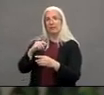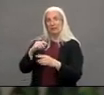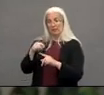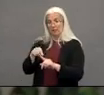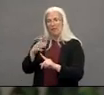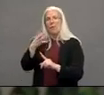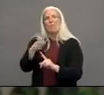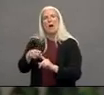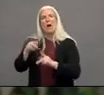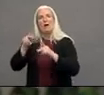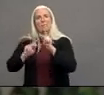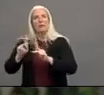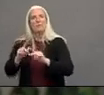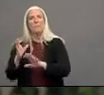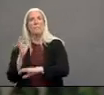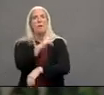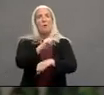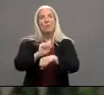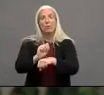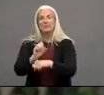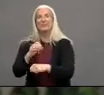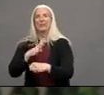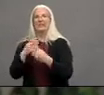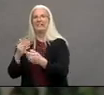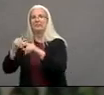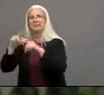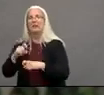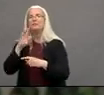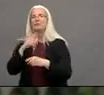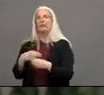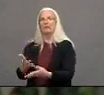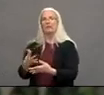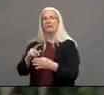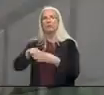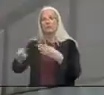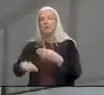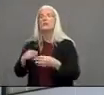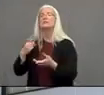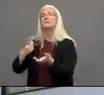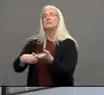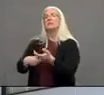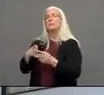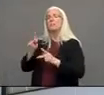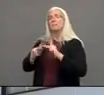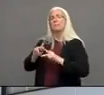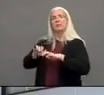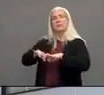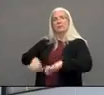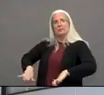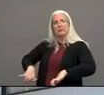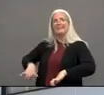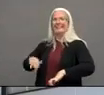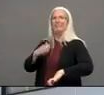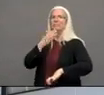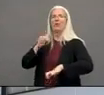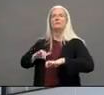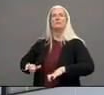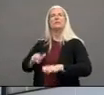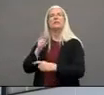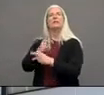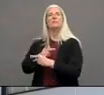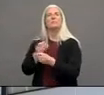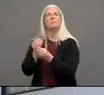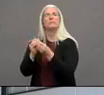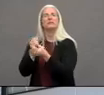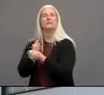appropriately isolate patients and keep the community safe so the also the specimens are either